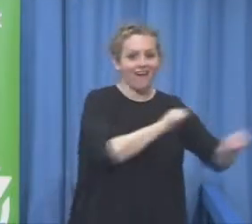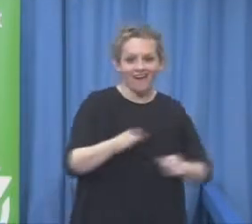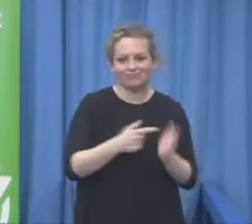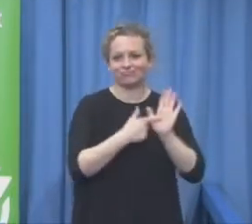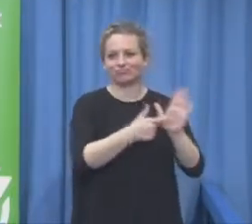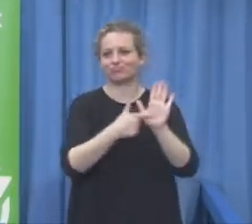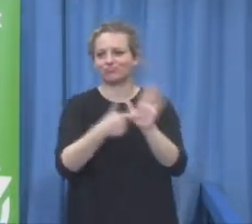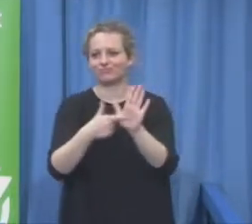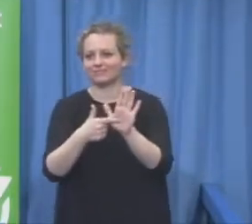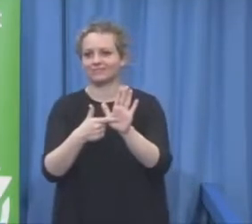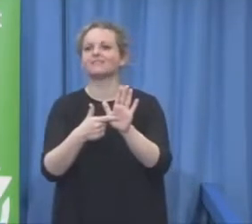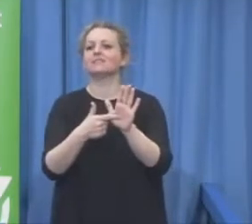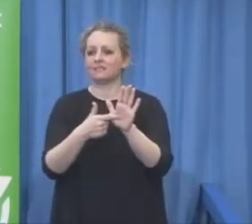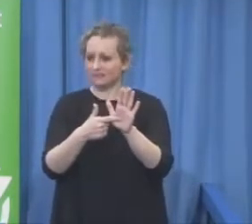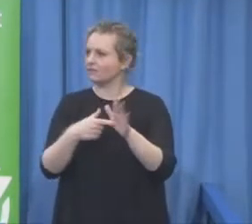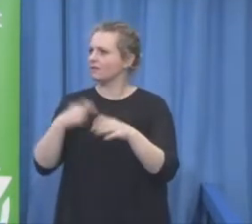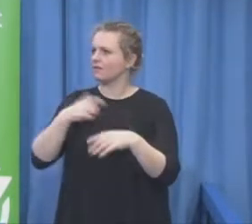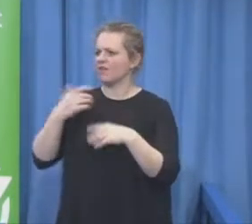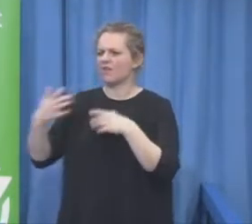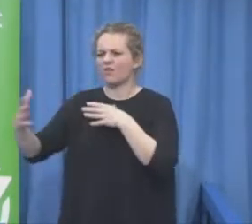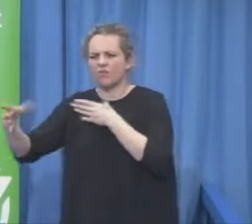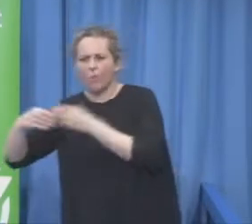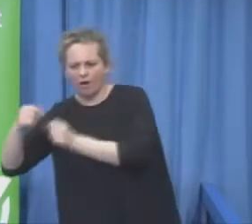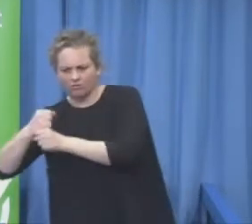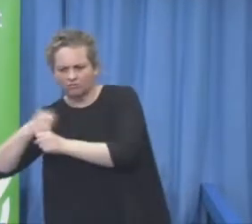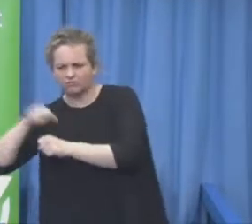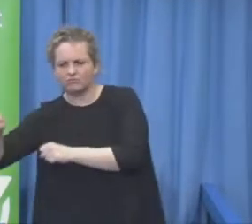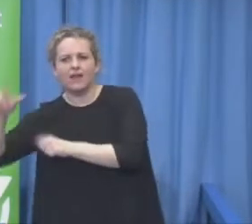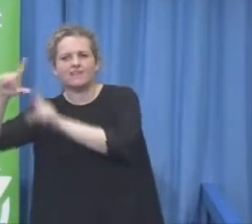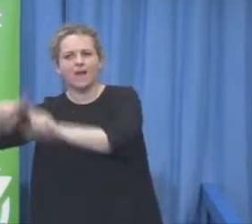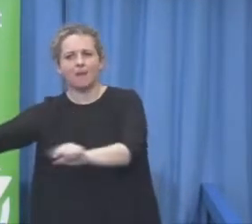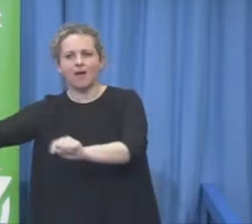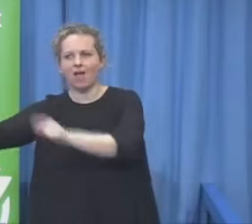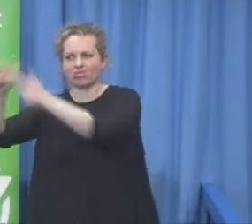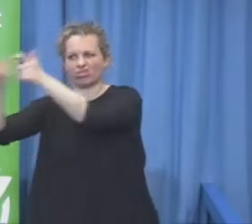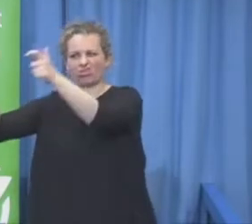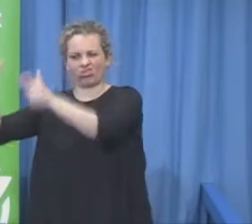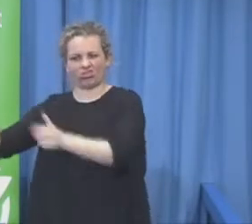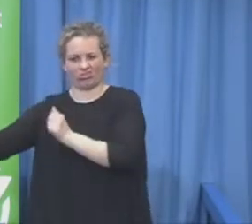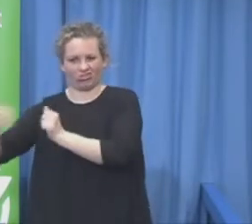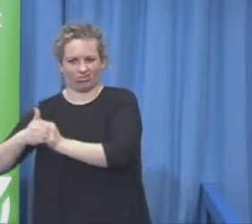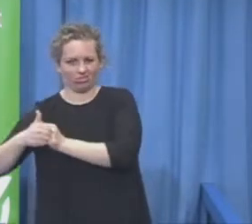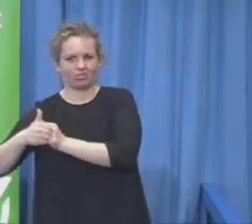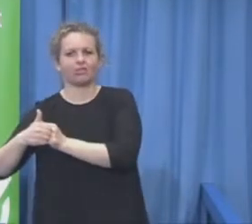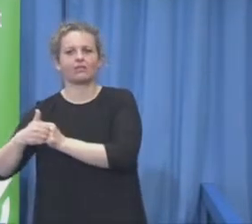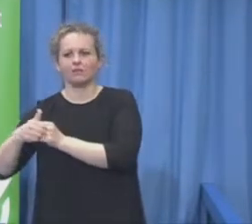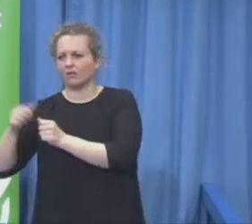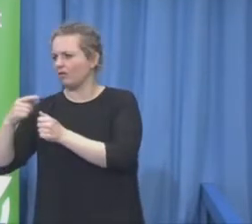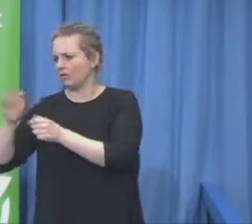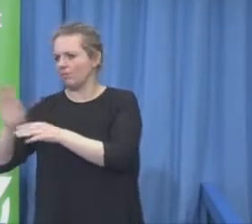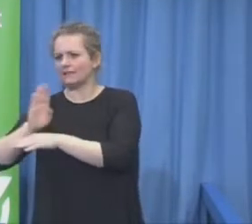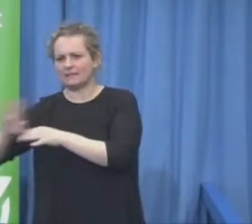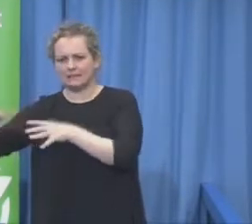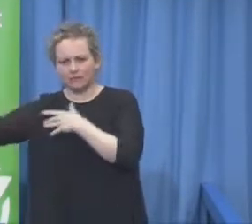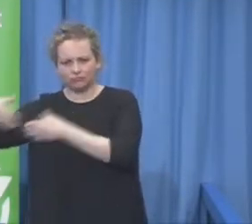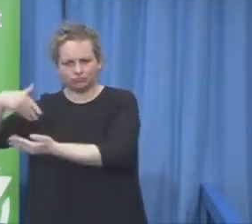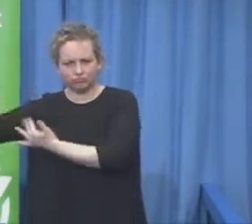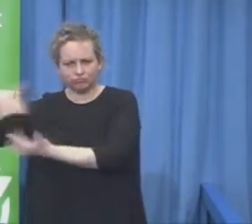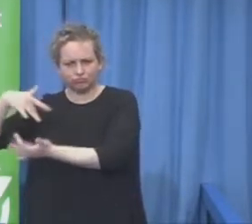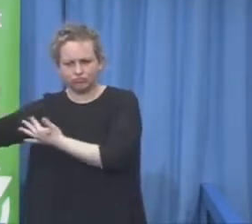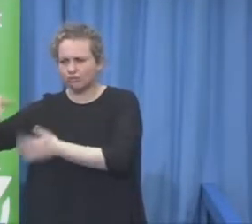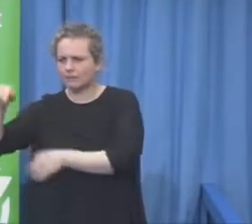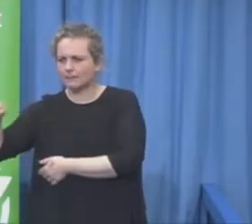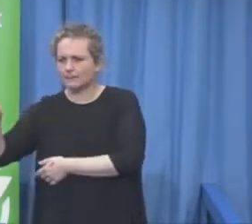well one of my related is the famous designer for the fashion he picked